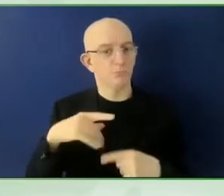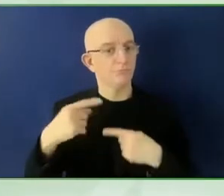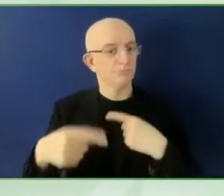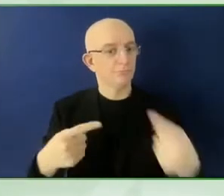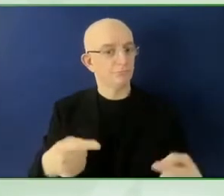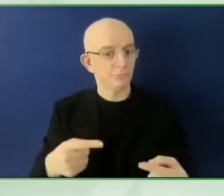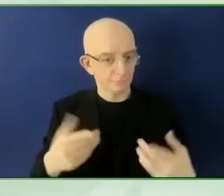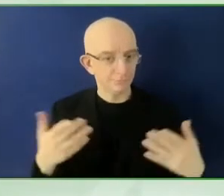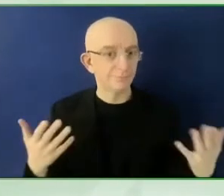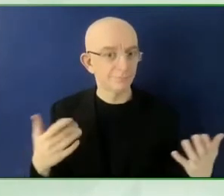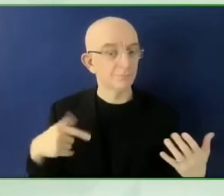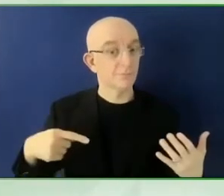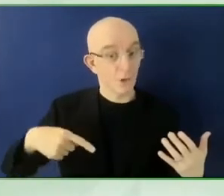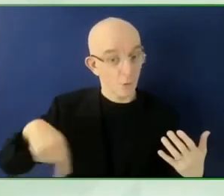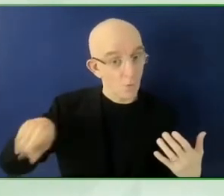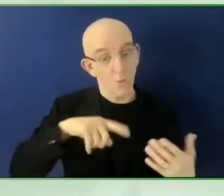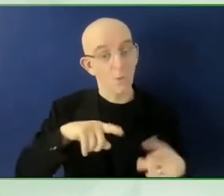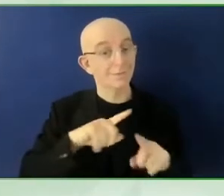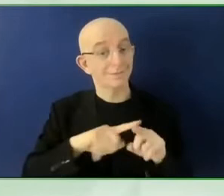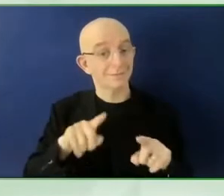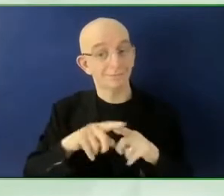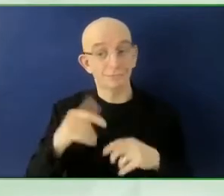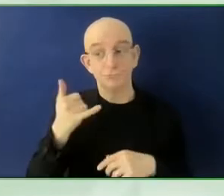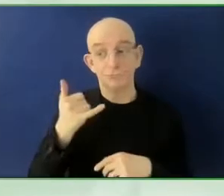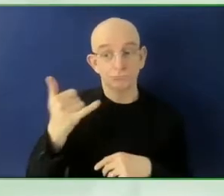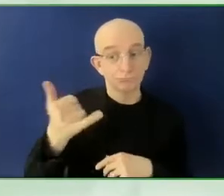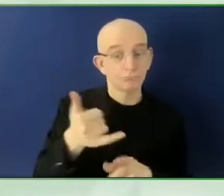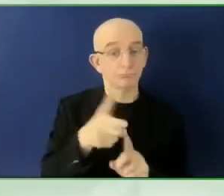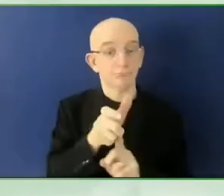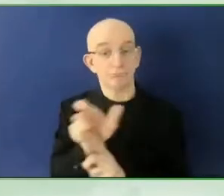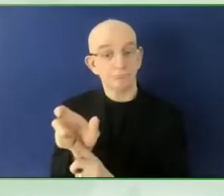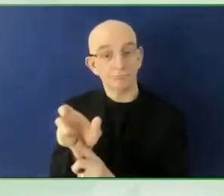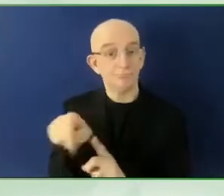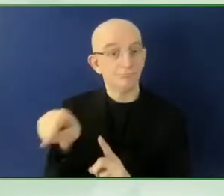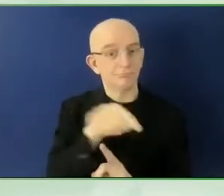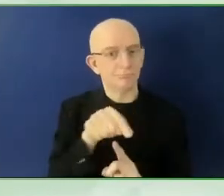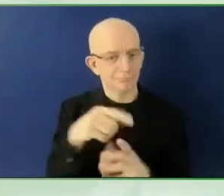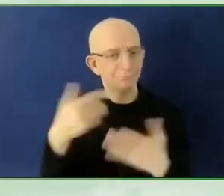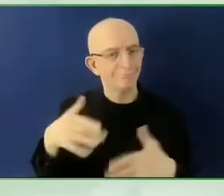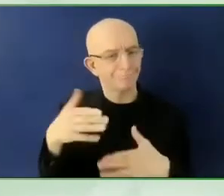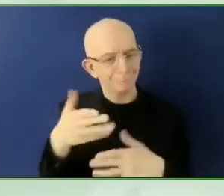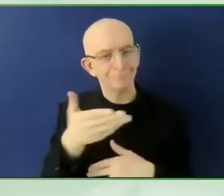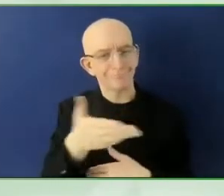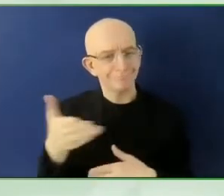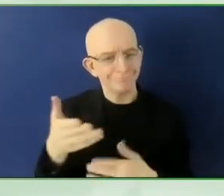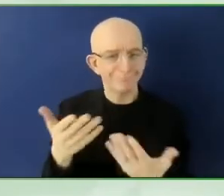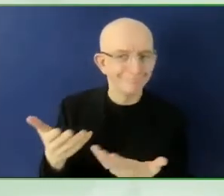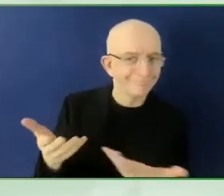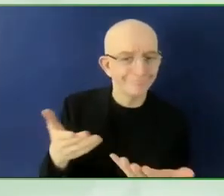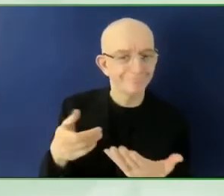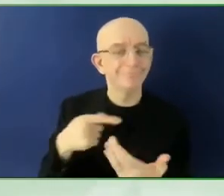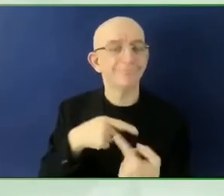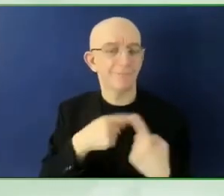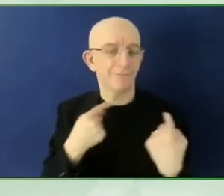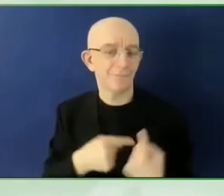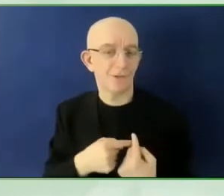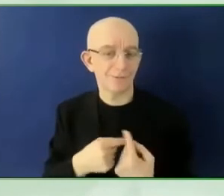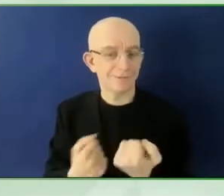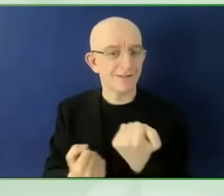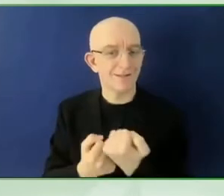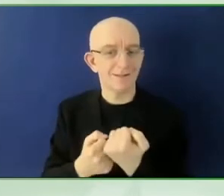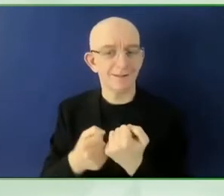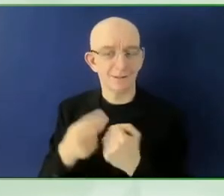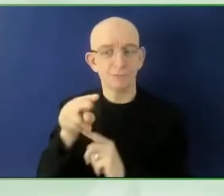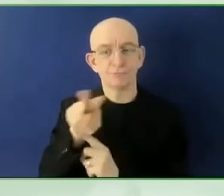And this is really what kind of drives this growth in our community. Is there any sort of special training that